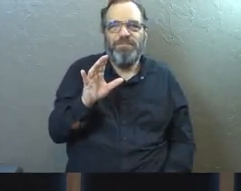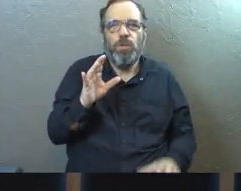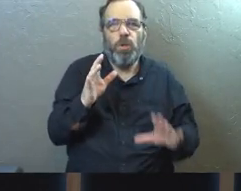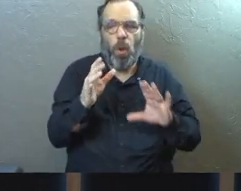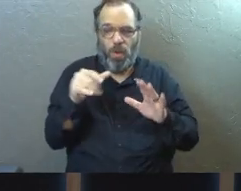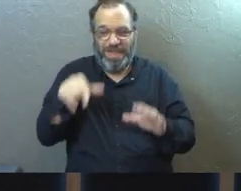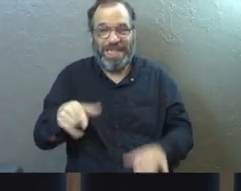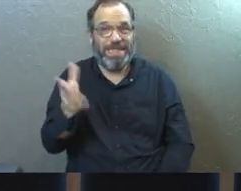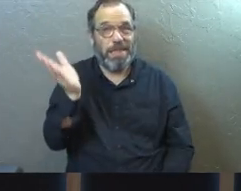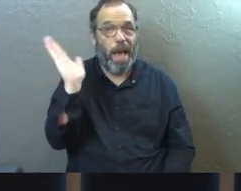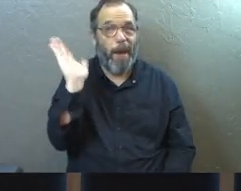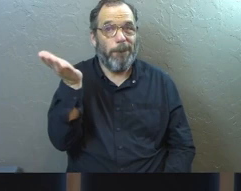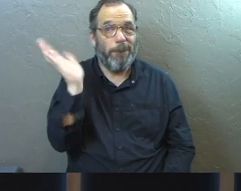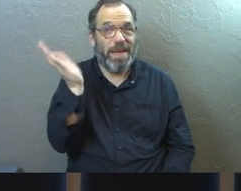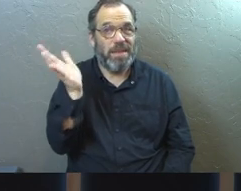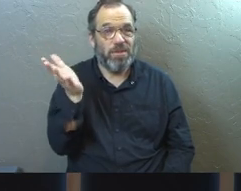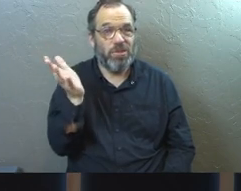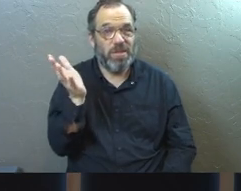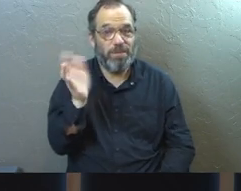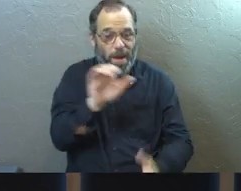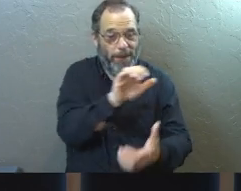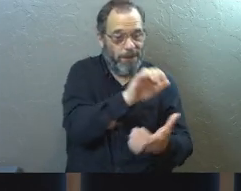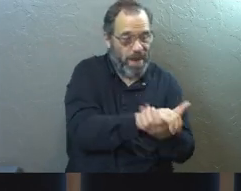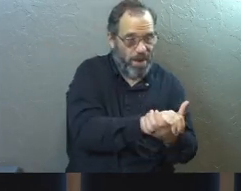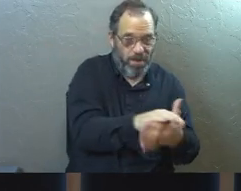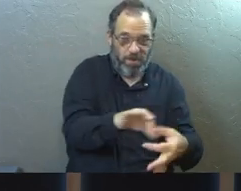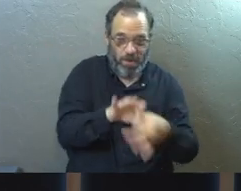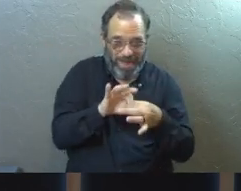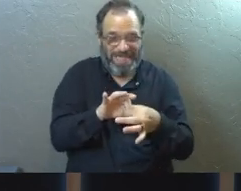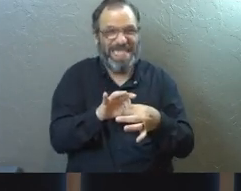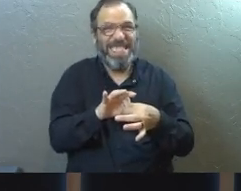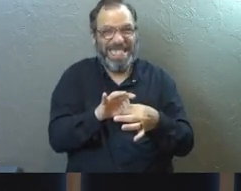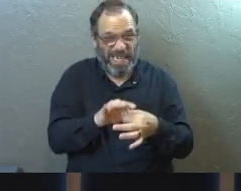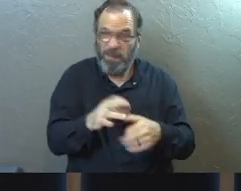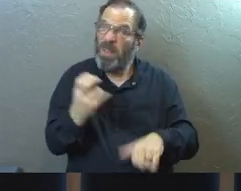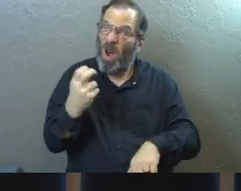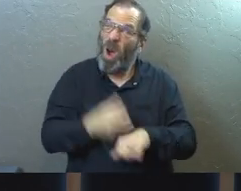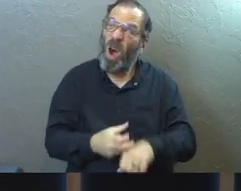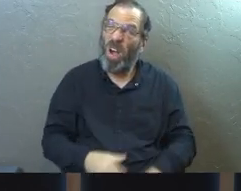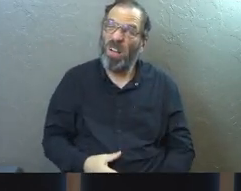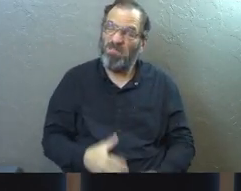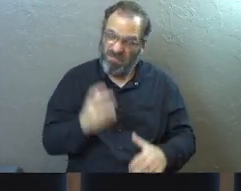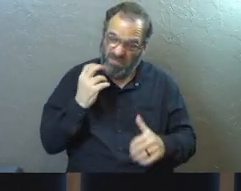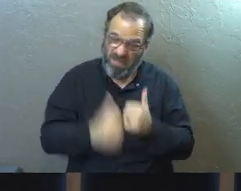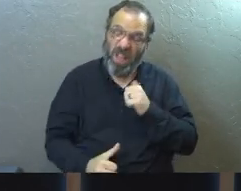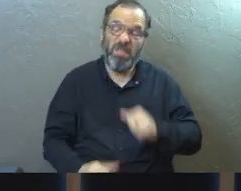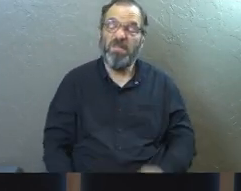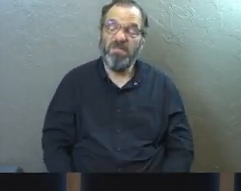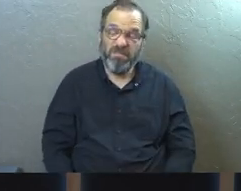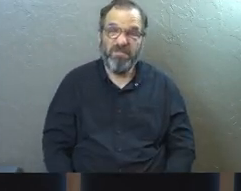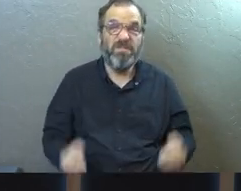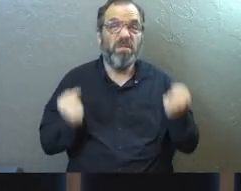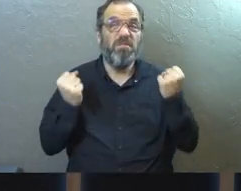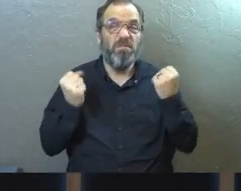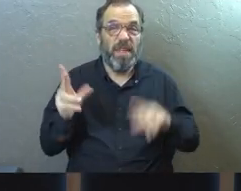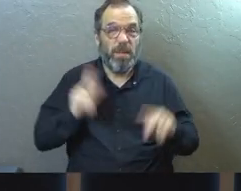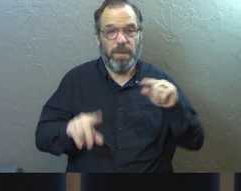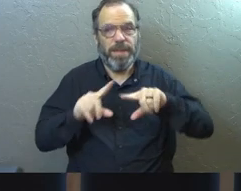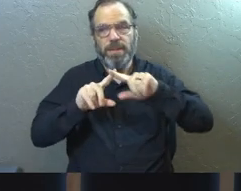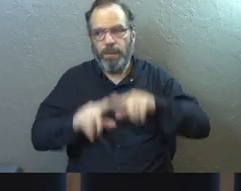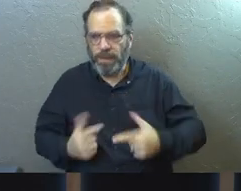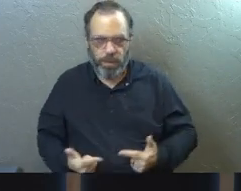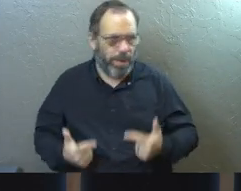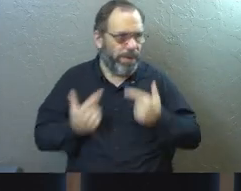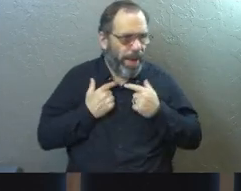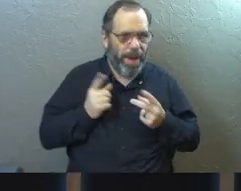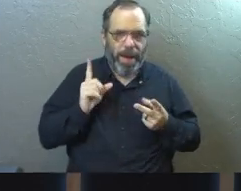messages like this about marriage and relationships can be really difficult for a lot of people. Depending on what's happened